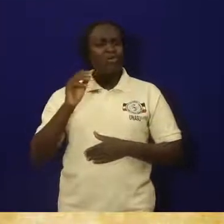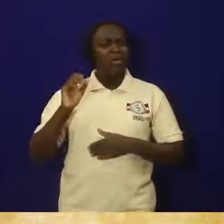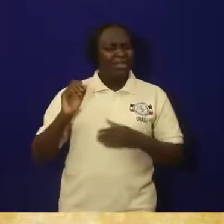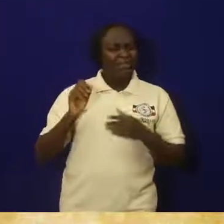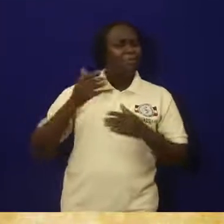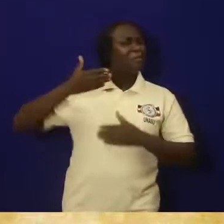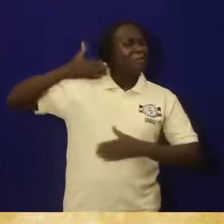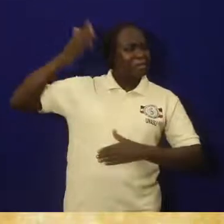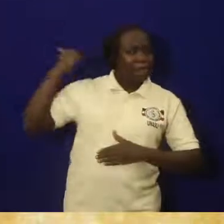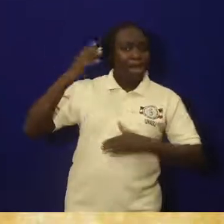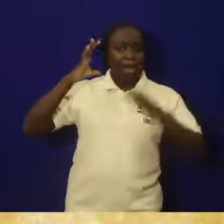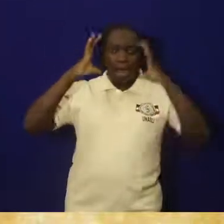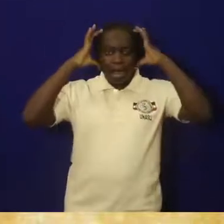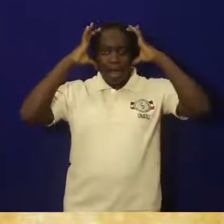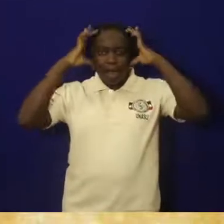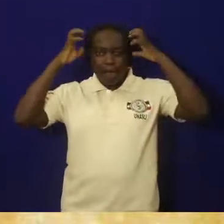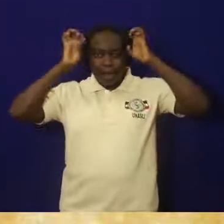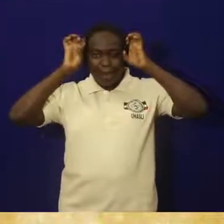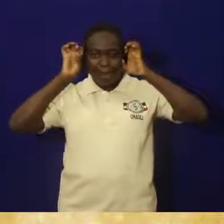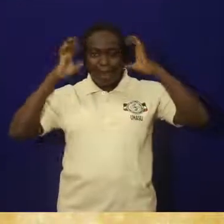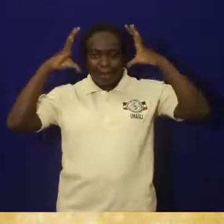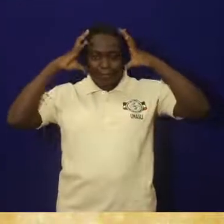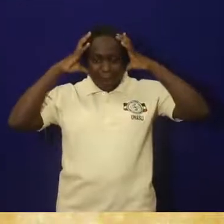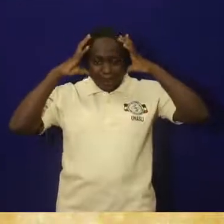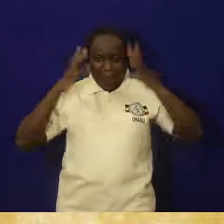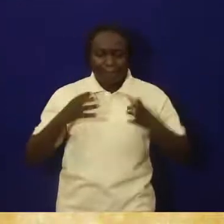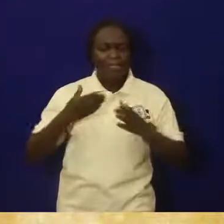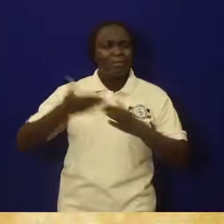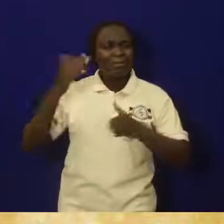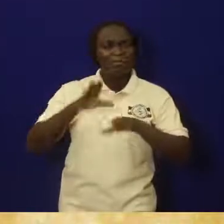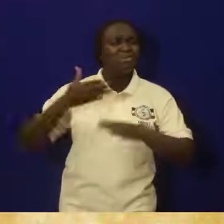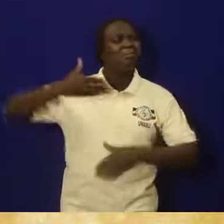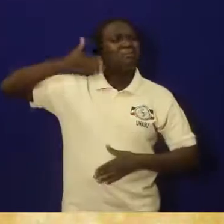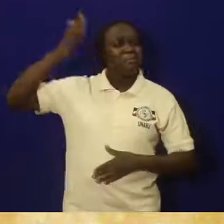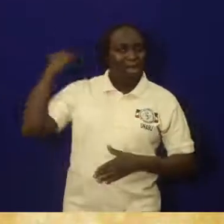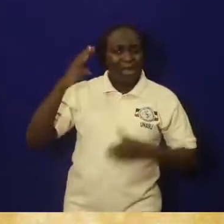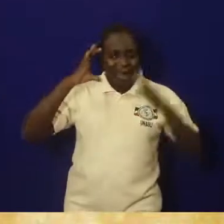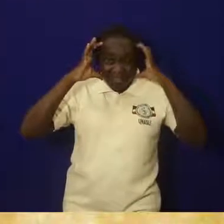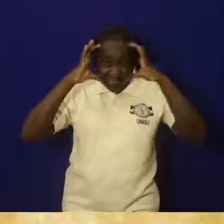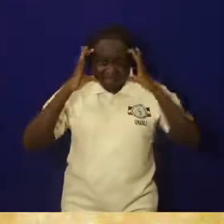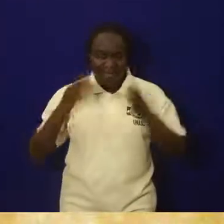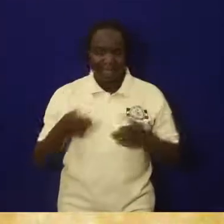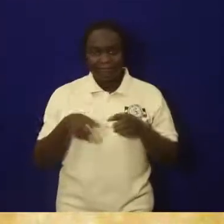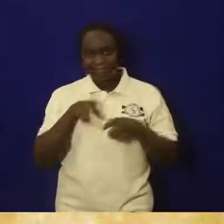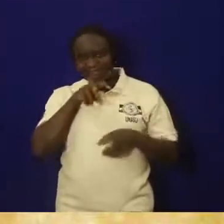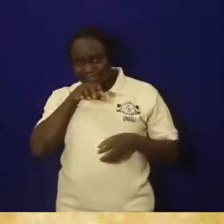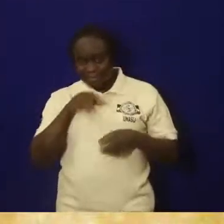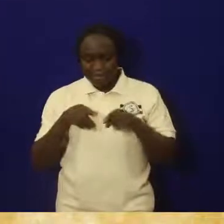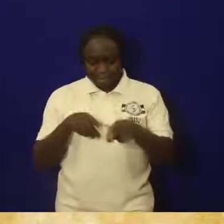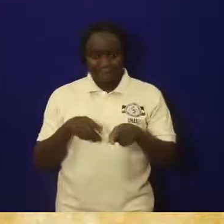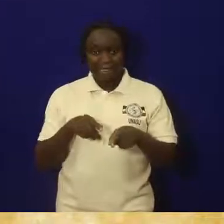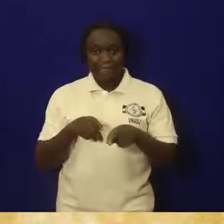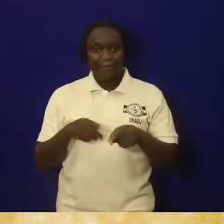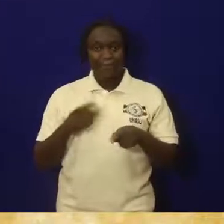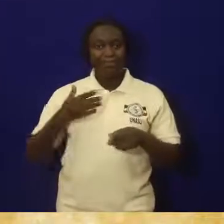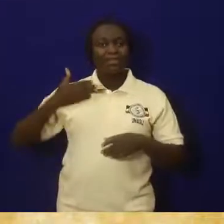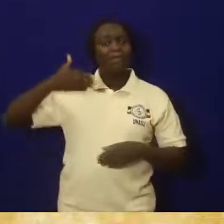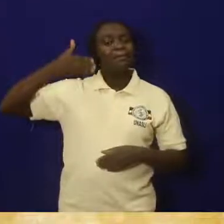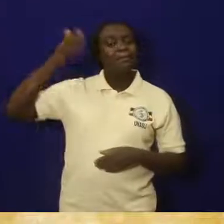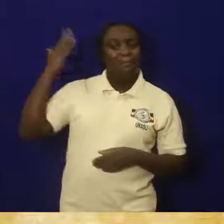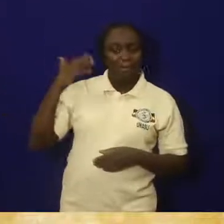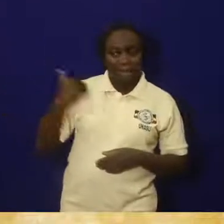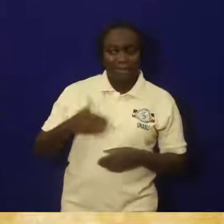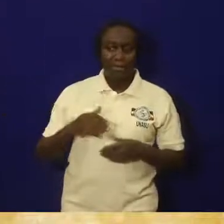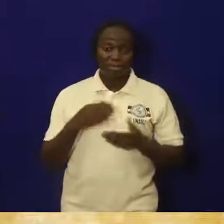man today. It dates 1.8 million years ago. So, it's a very important study. Here you study the